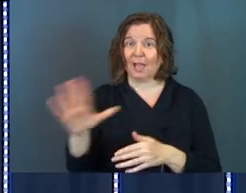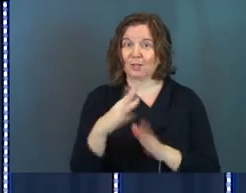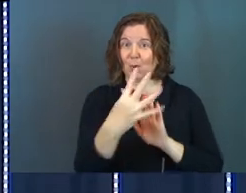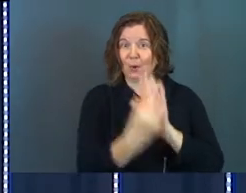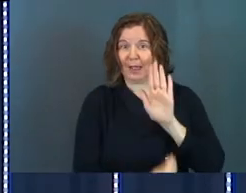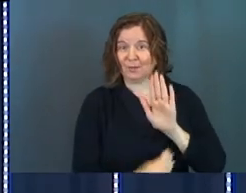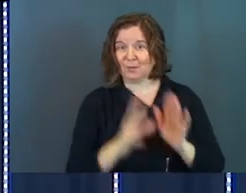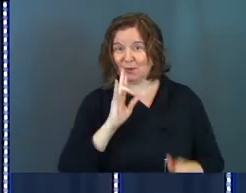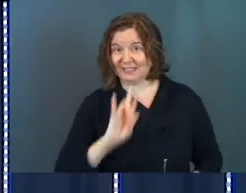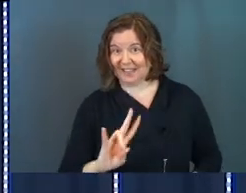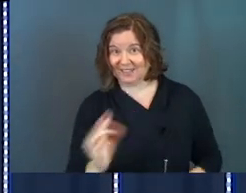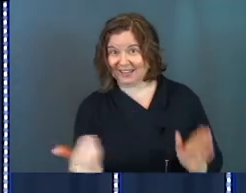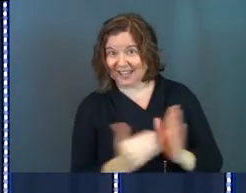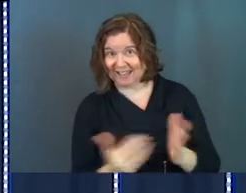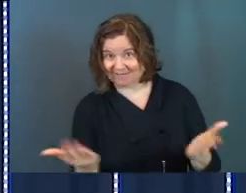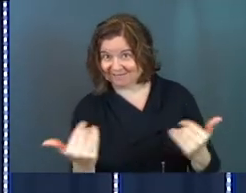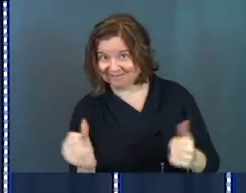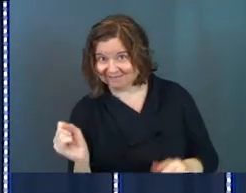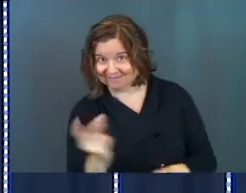you're seven years old again, amen?